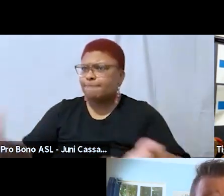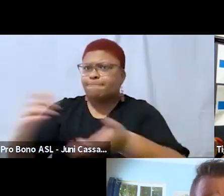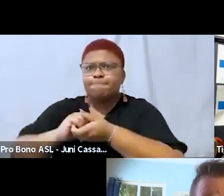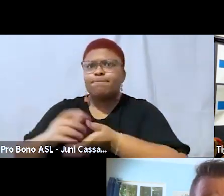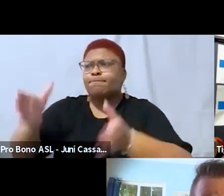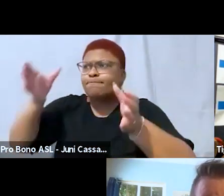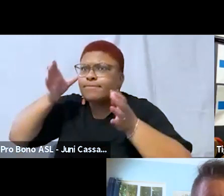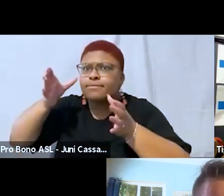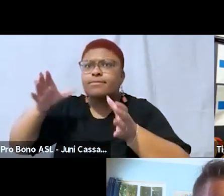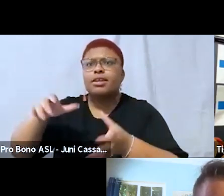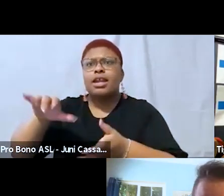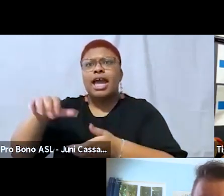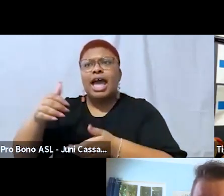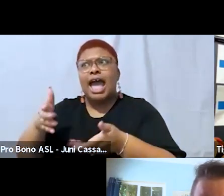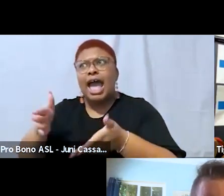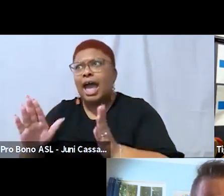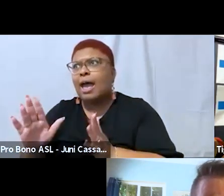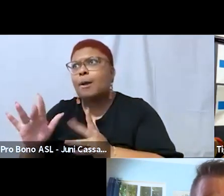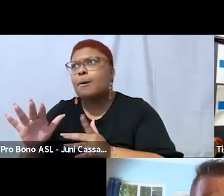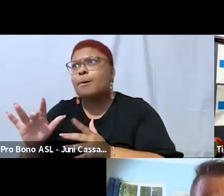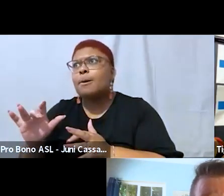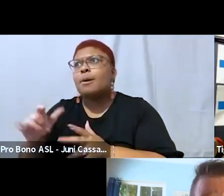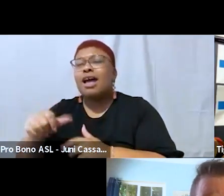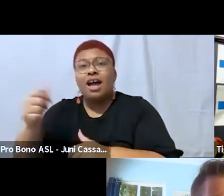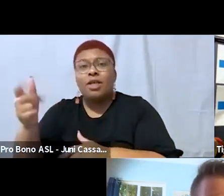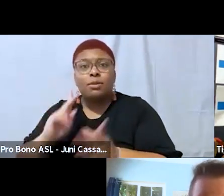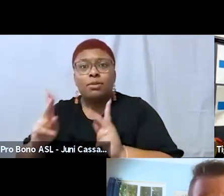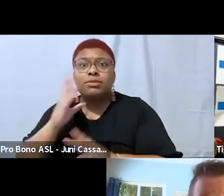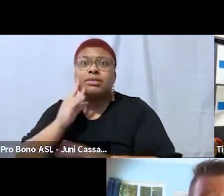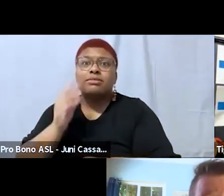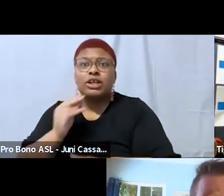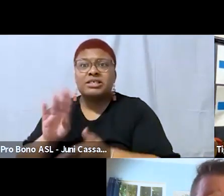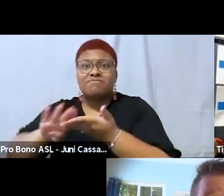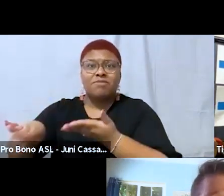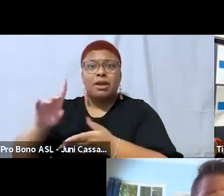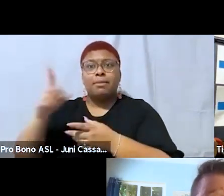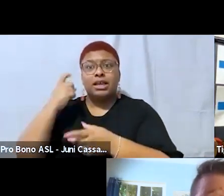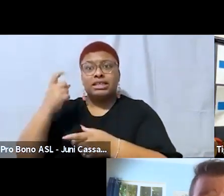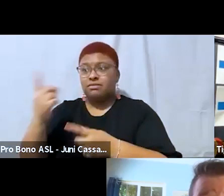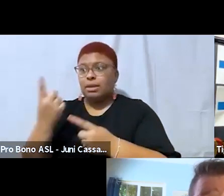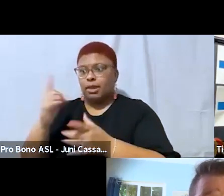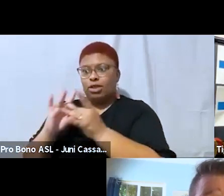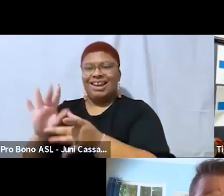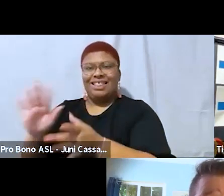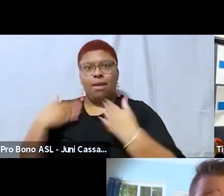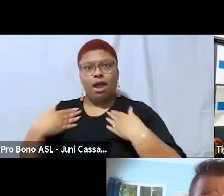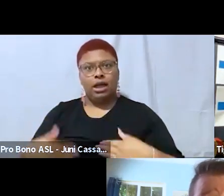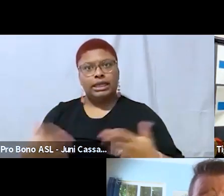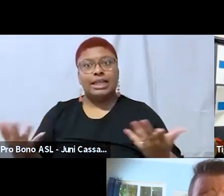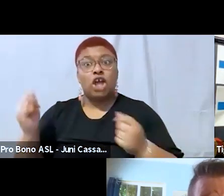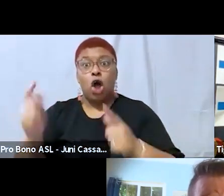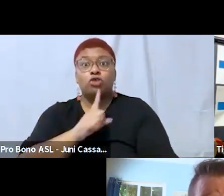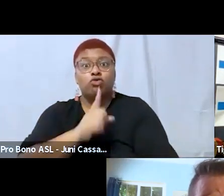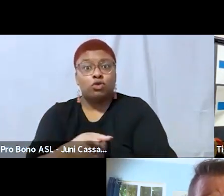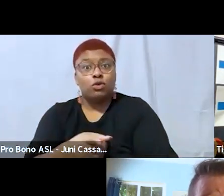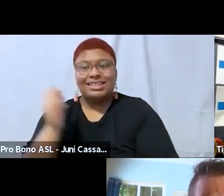to the ways that people um experience marginalization based on something about their body right it's it's all true you know